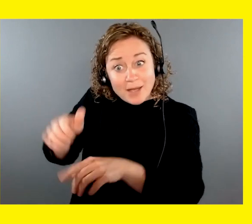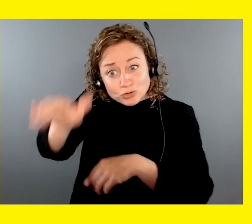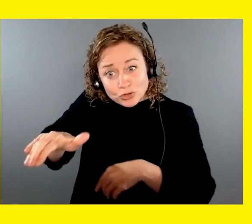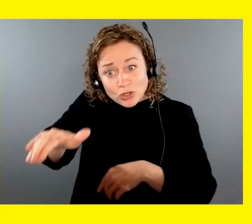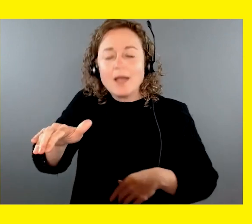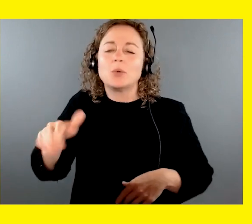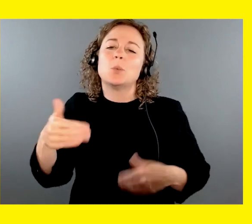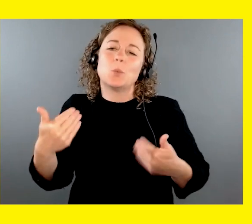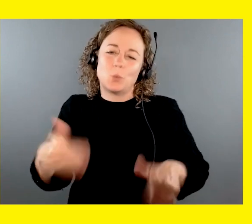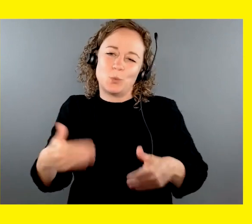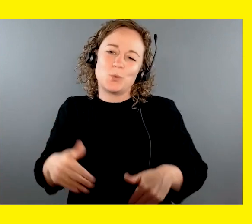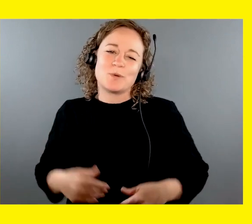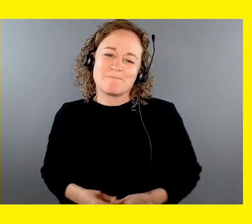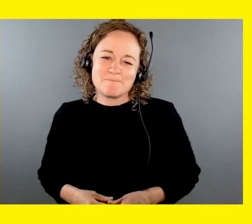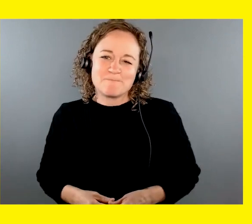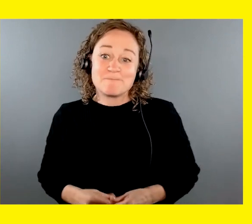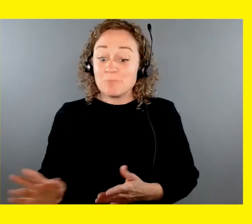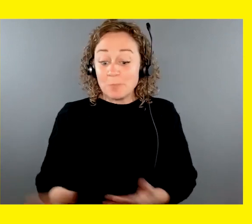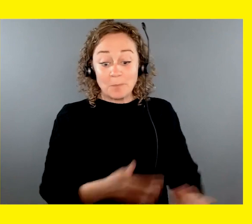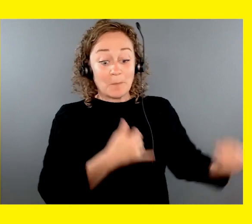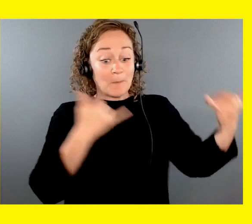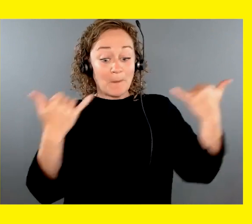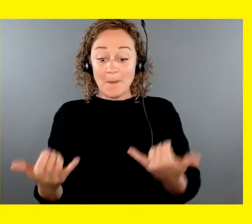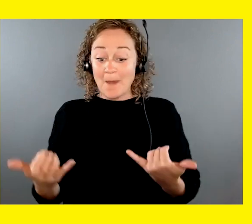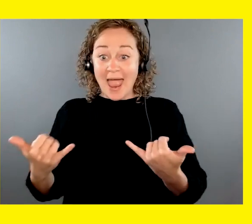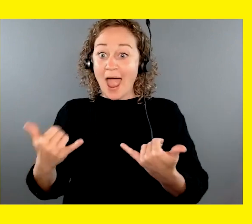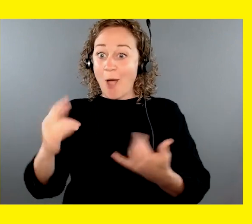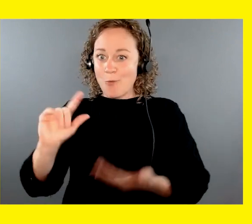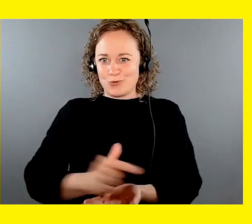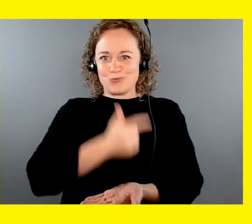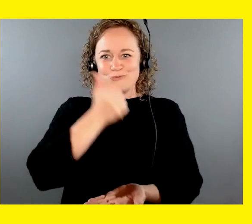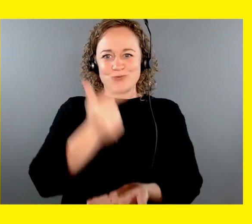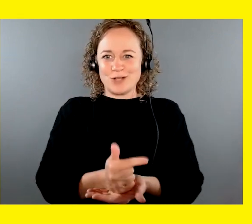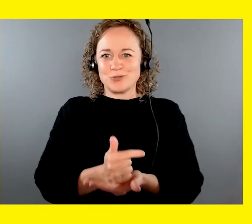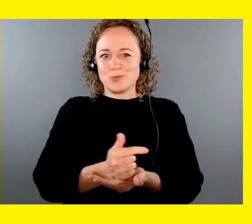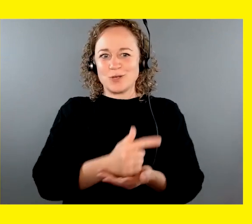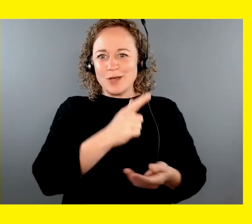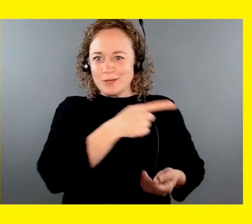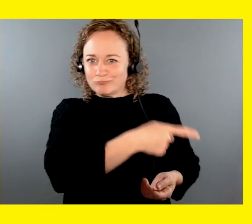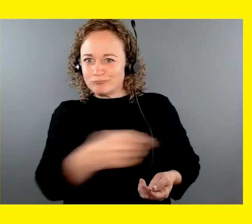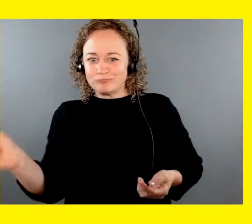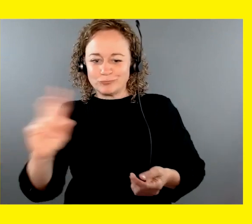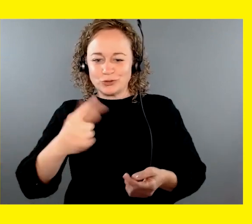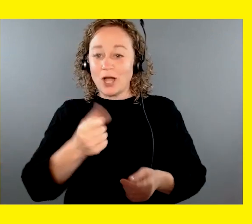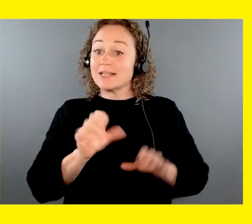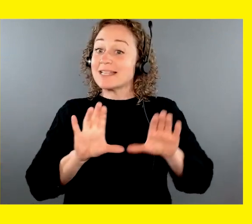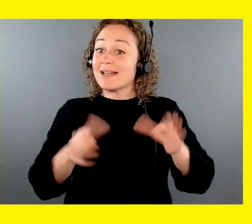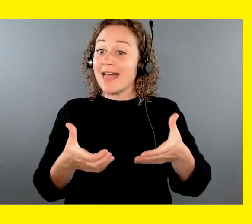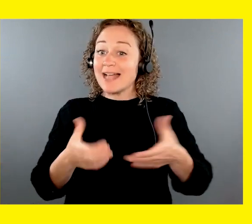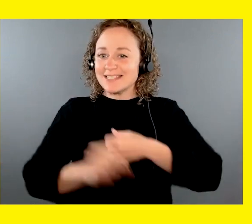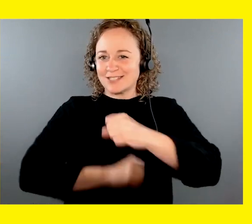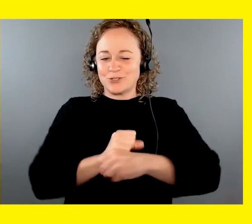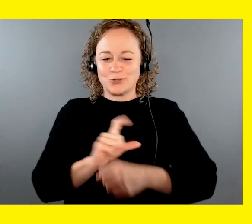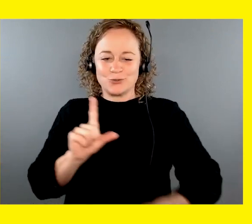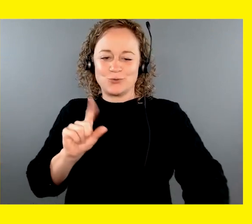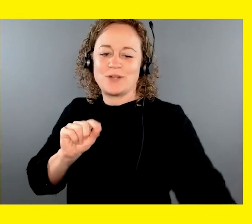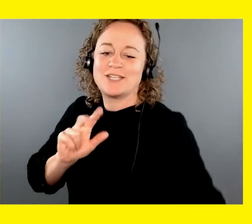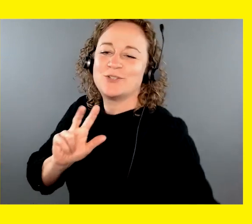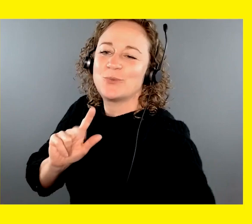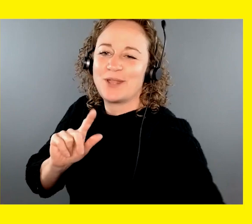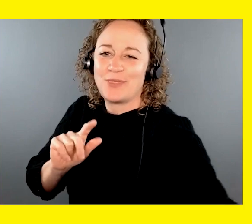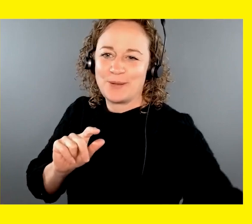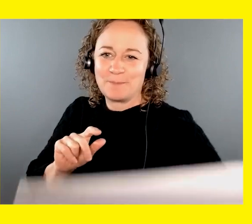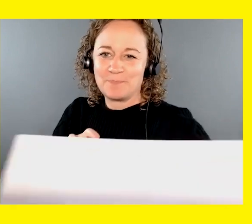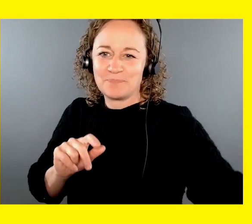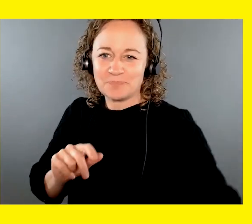And now is the moment we've all been waiting for, the graduation of CNIB guide dogs class of 2023. As I announce